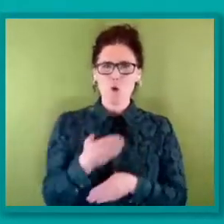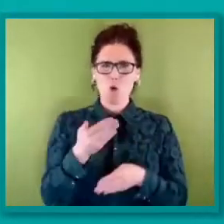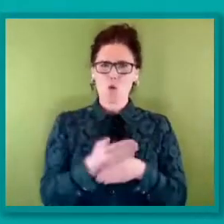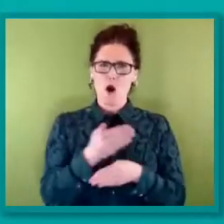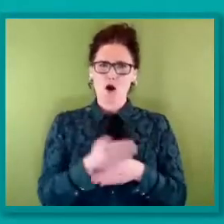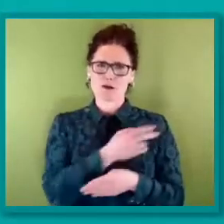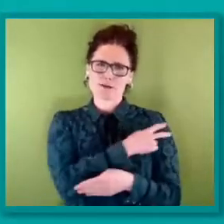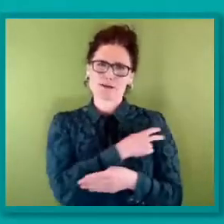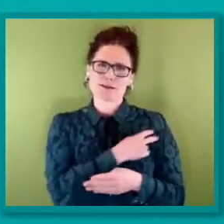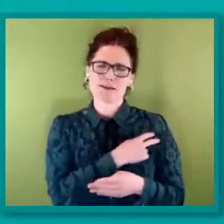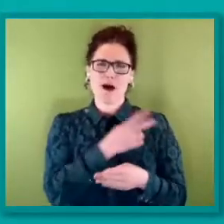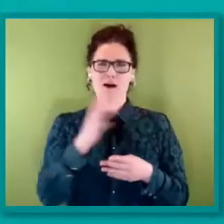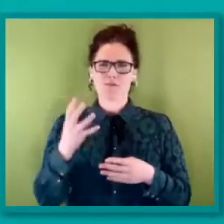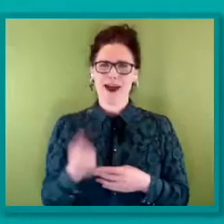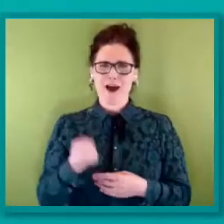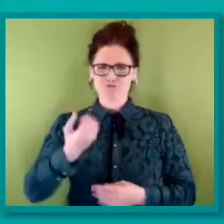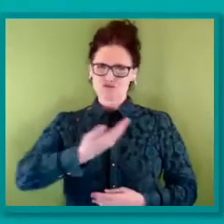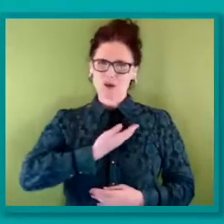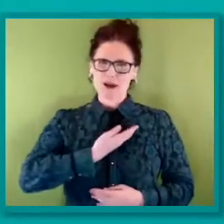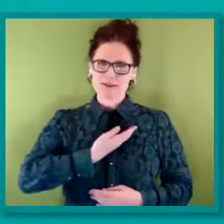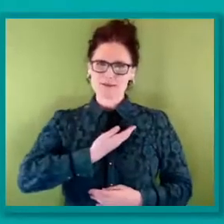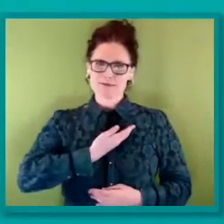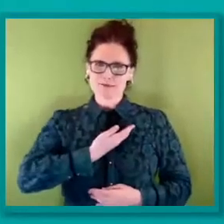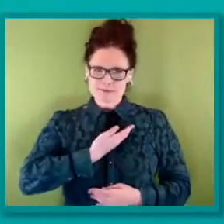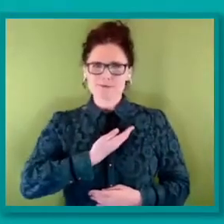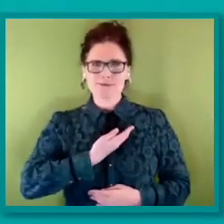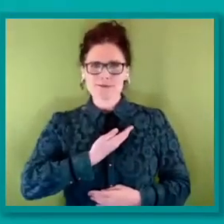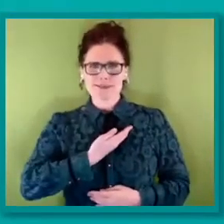just endless potential for our communities.